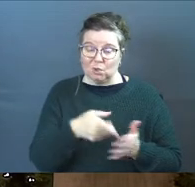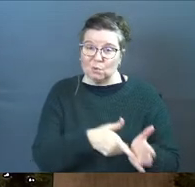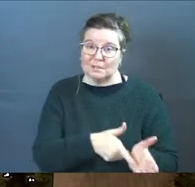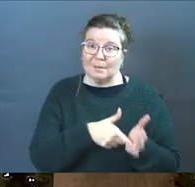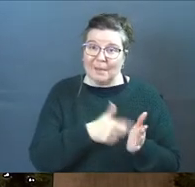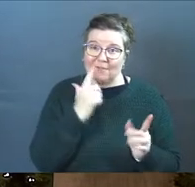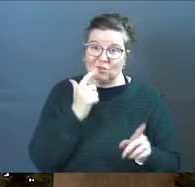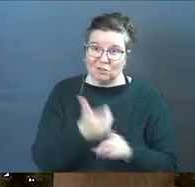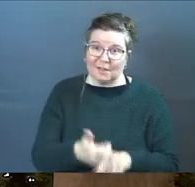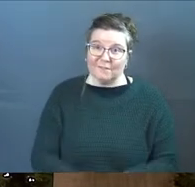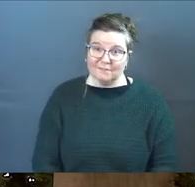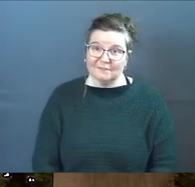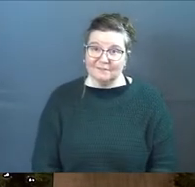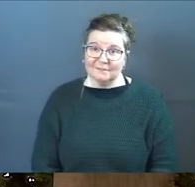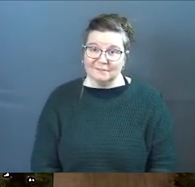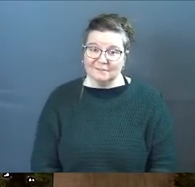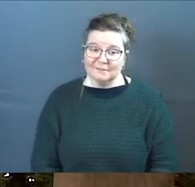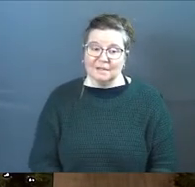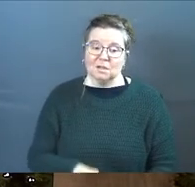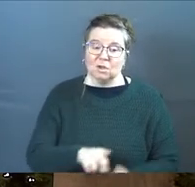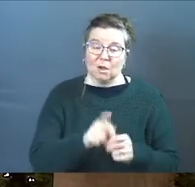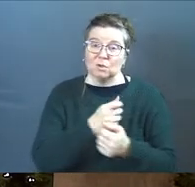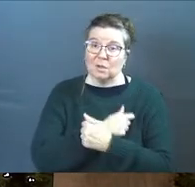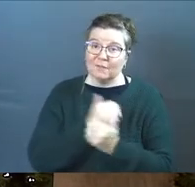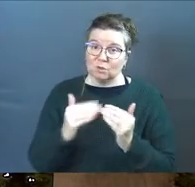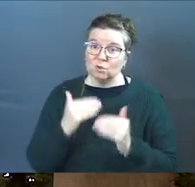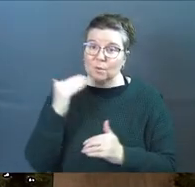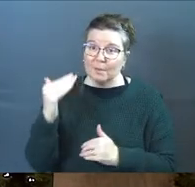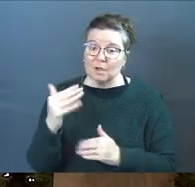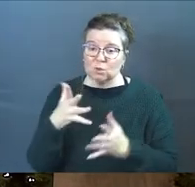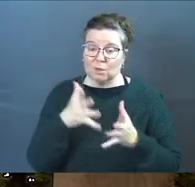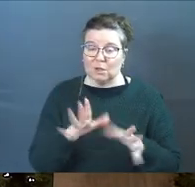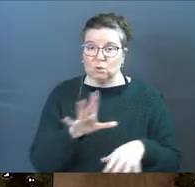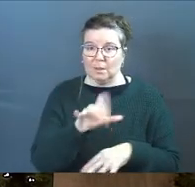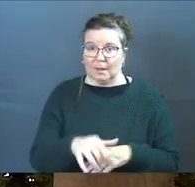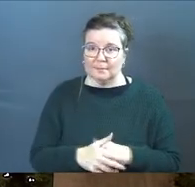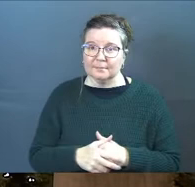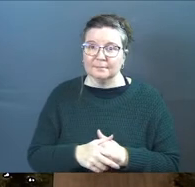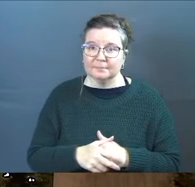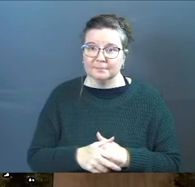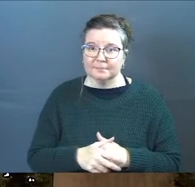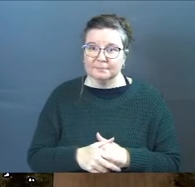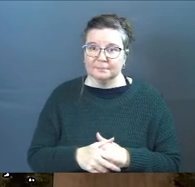demand for yourself because he also loves you too much to let you do that